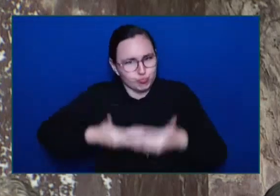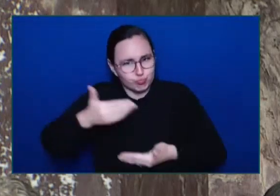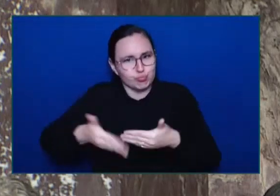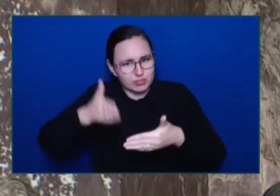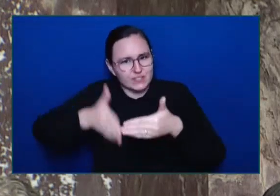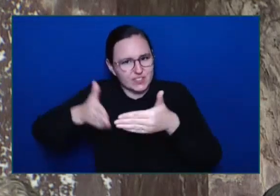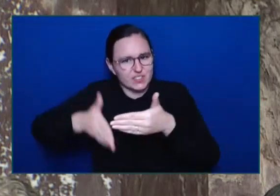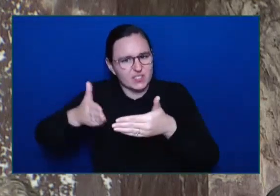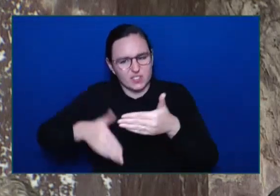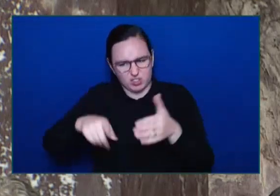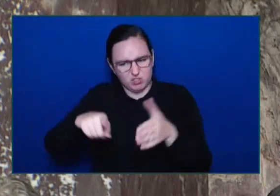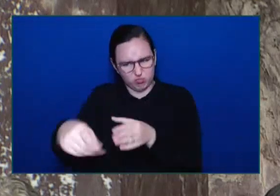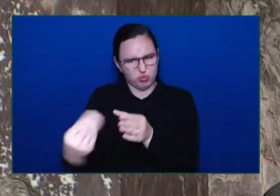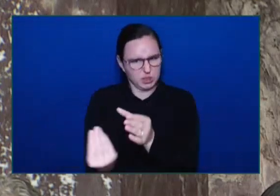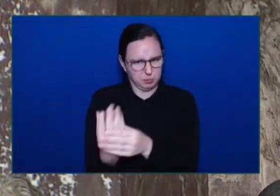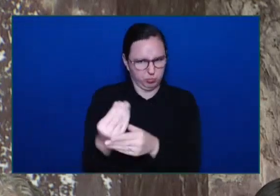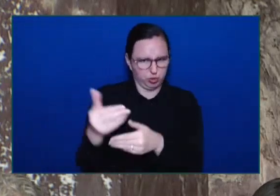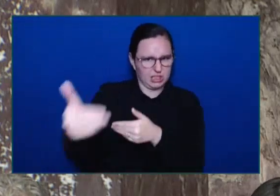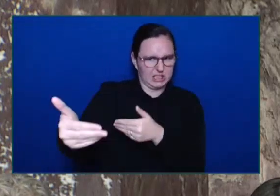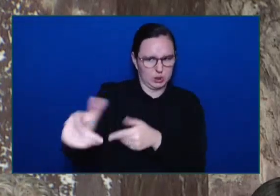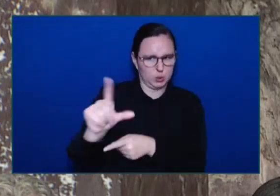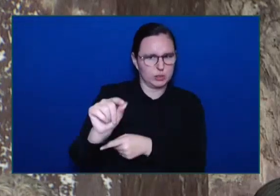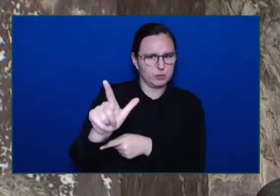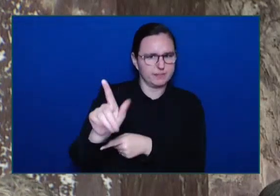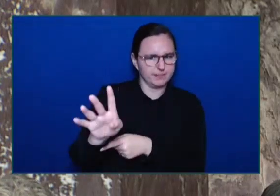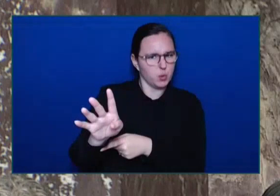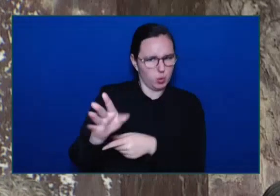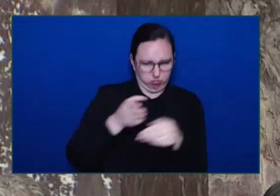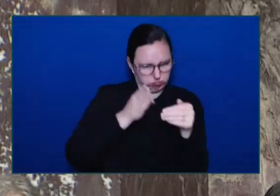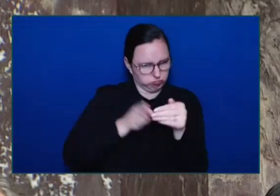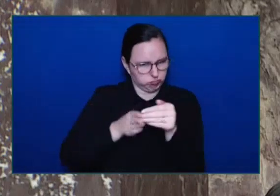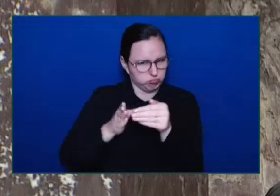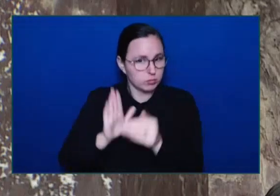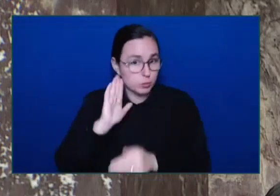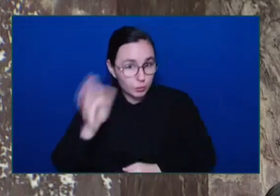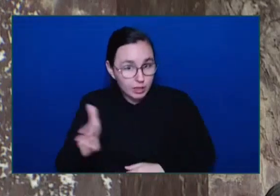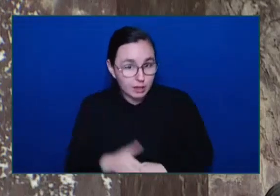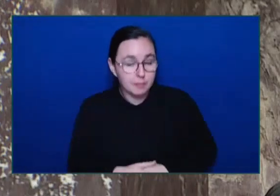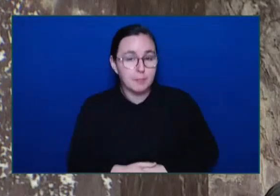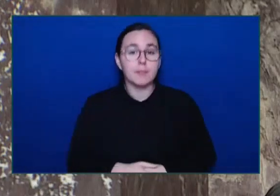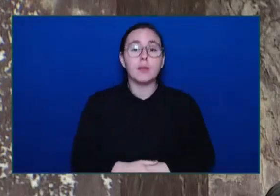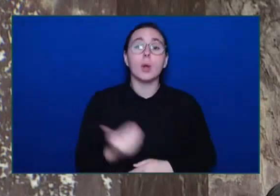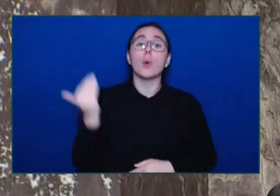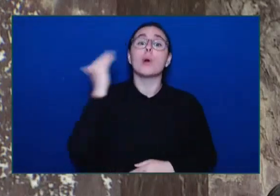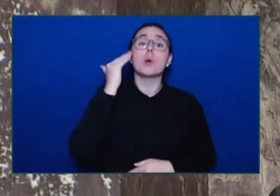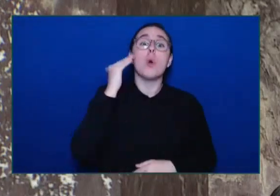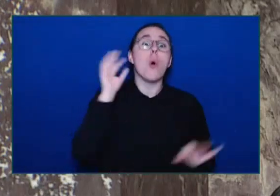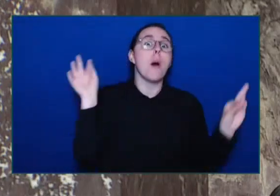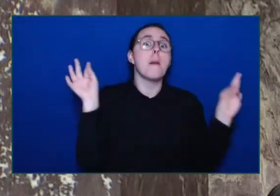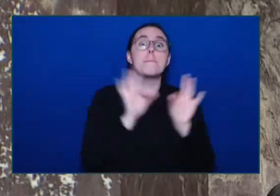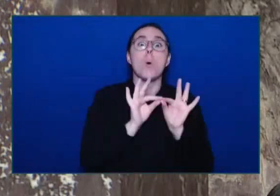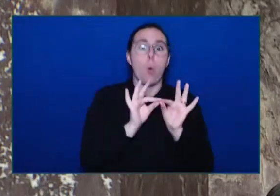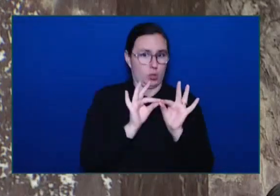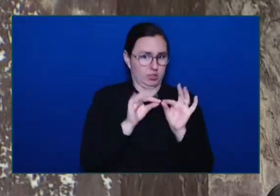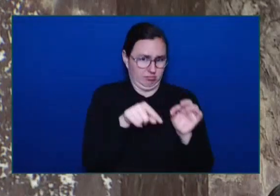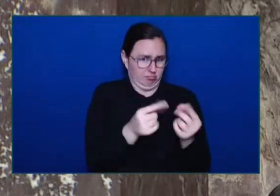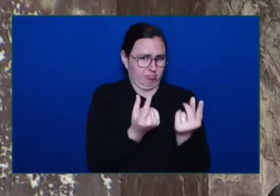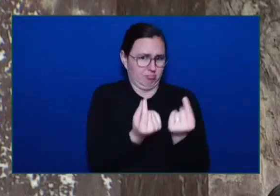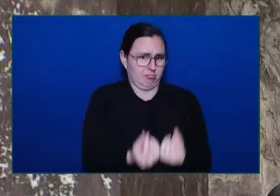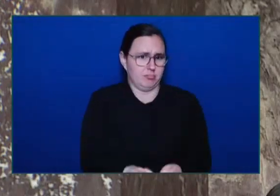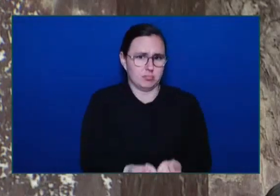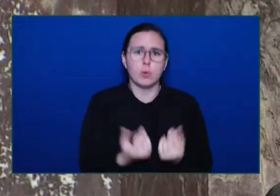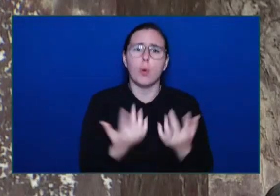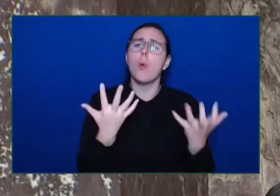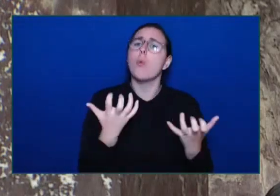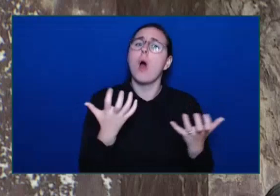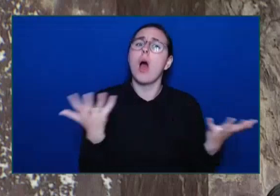Honourable Speaker We know That this work Is going to be vitally important To be done Not only because We want public accountability Of dollars But we want to ensure That BC Housing